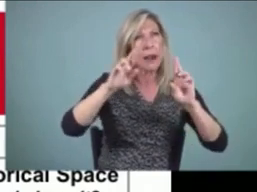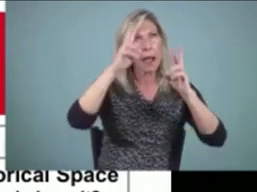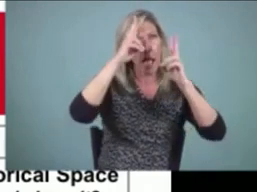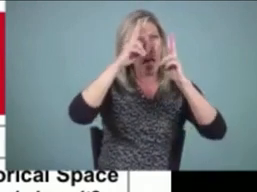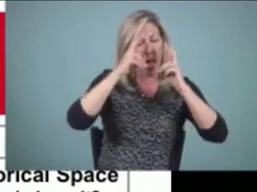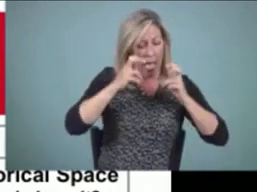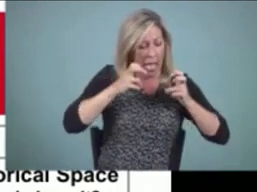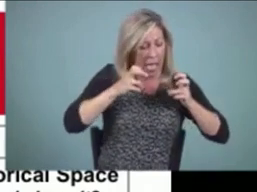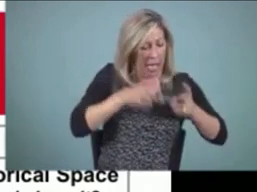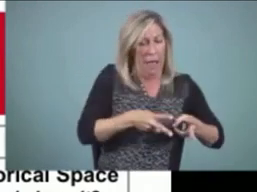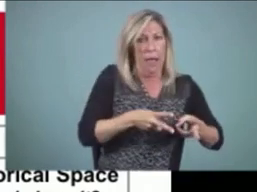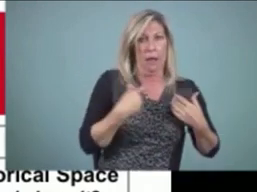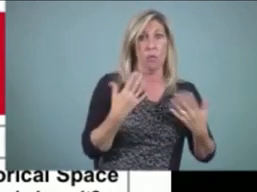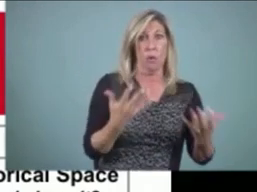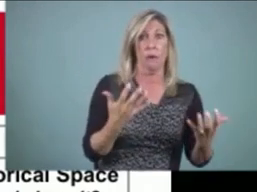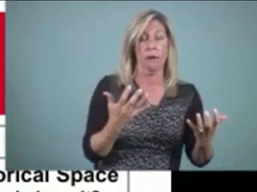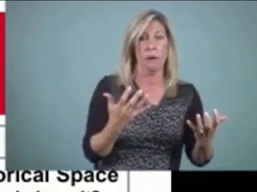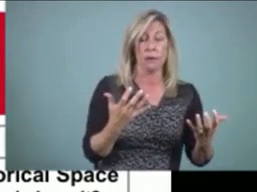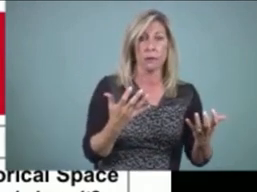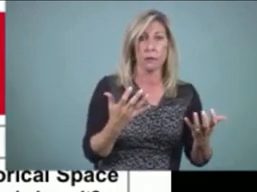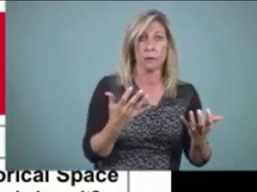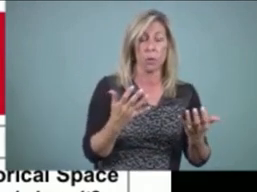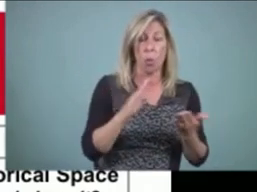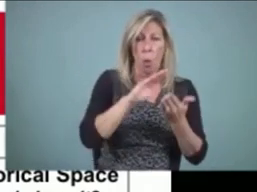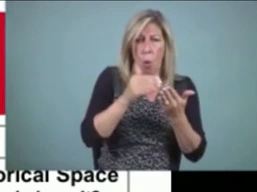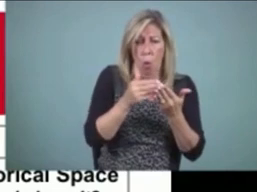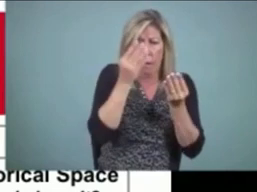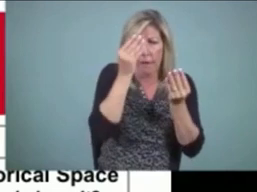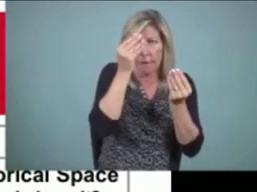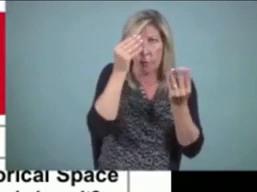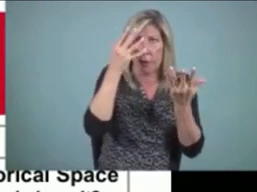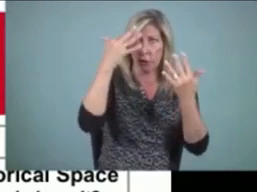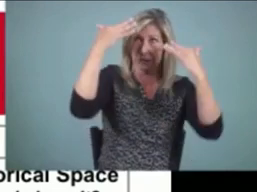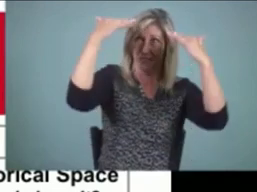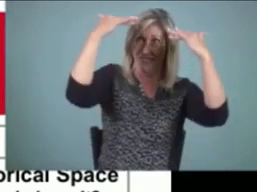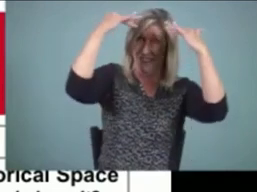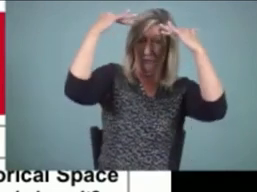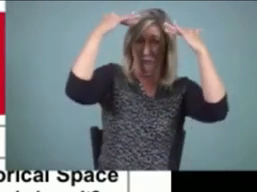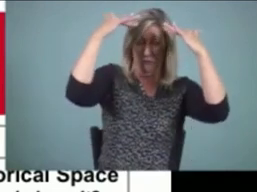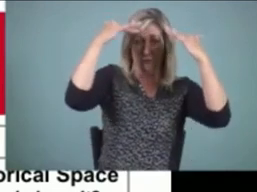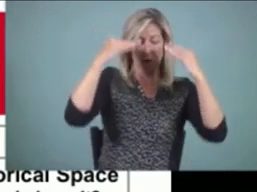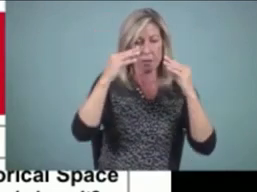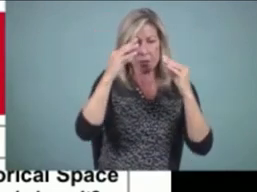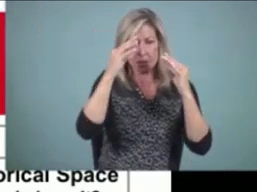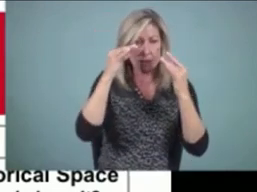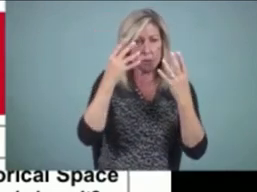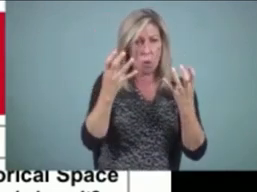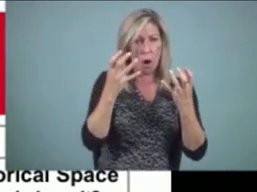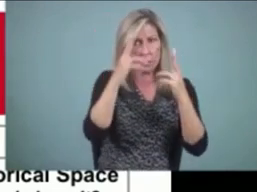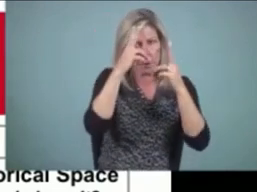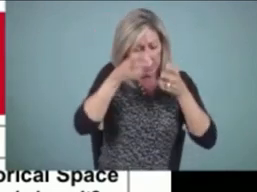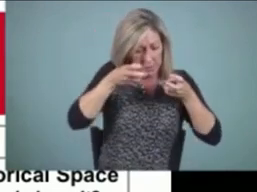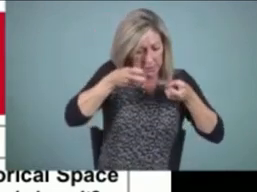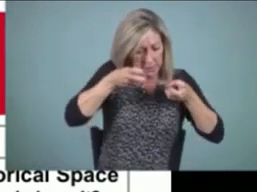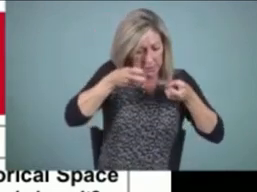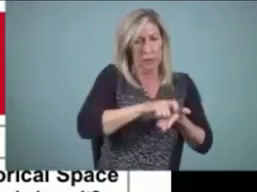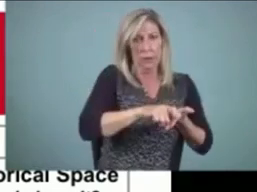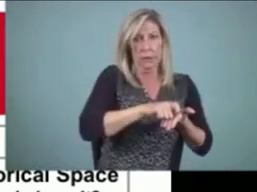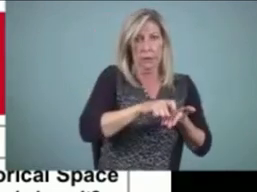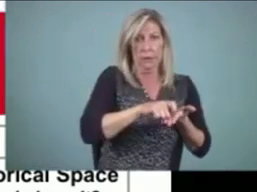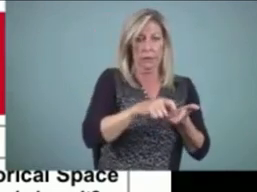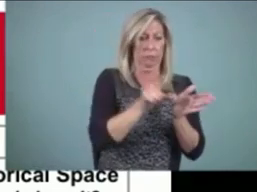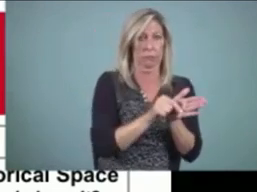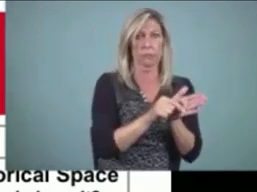that's now in your, that content space in your head, and you need to bring it to the page.